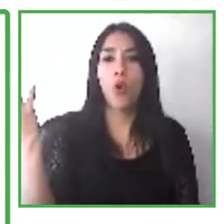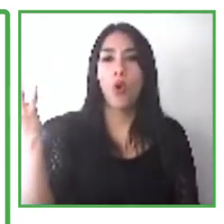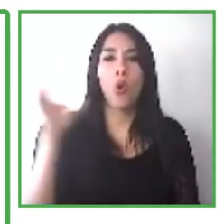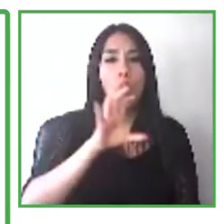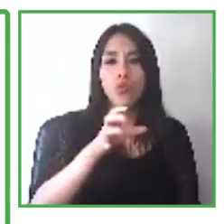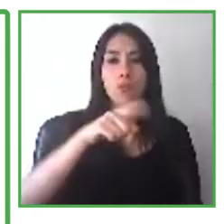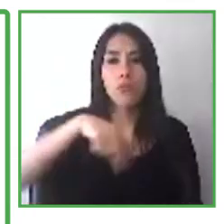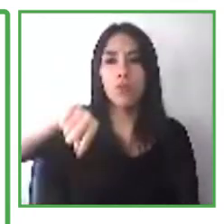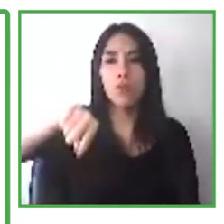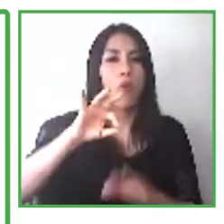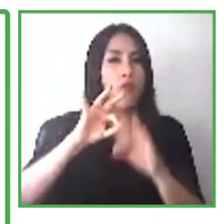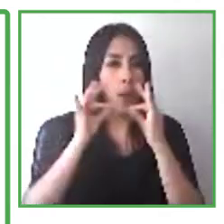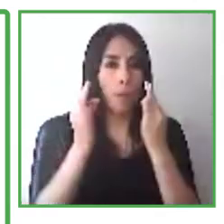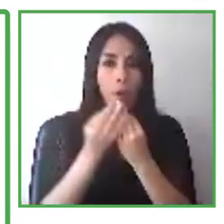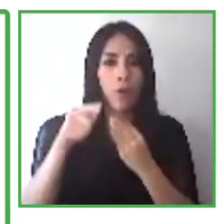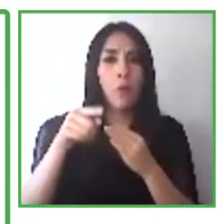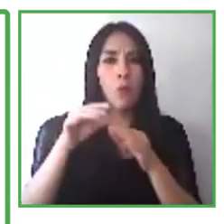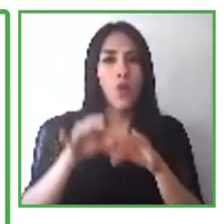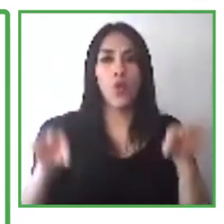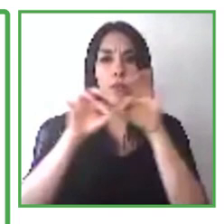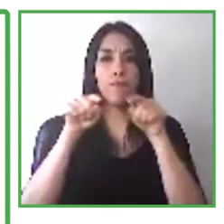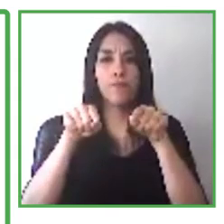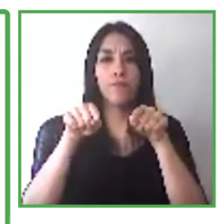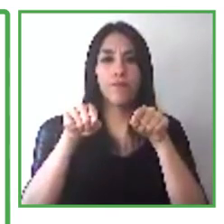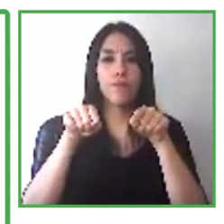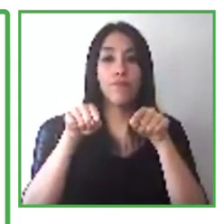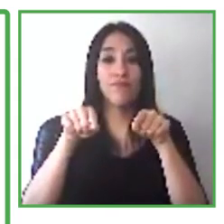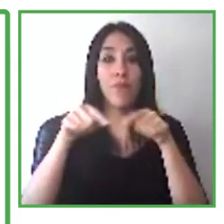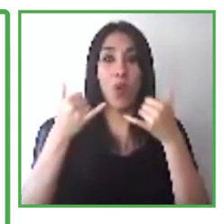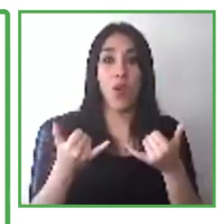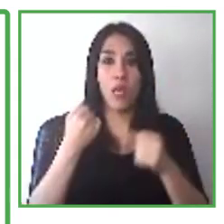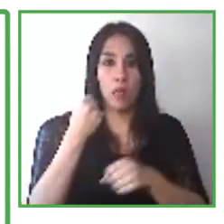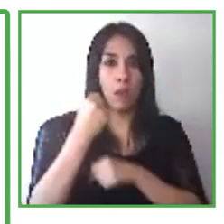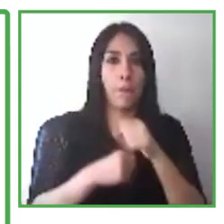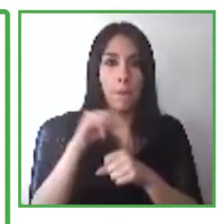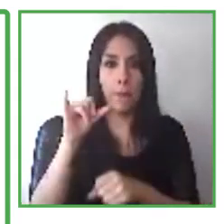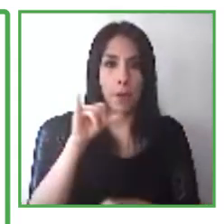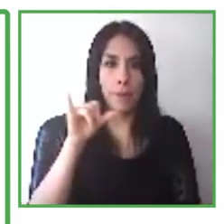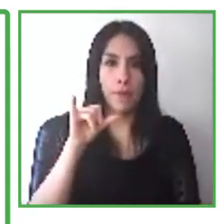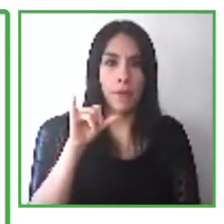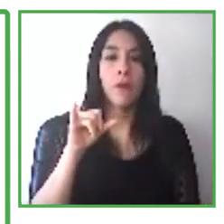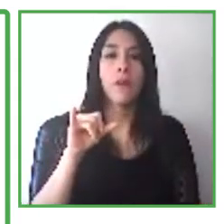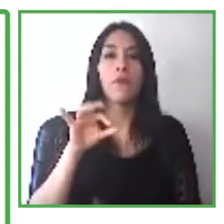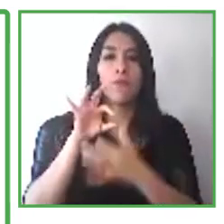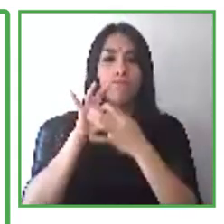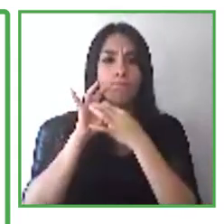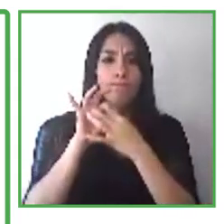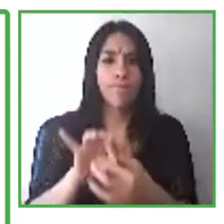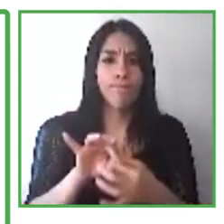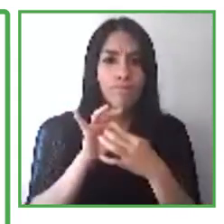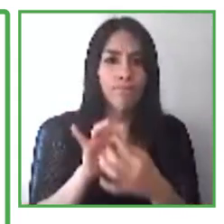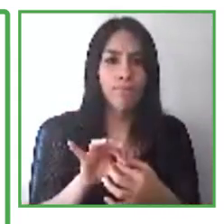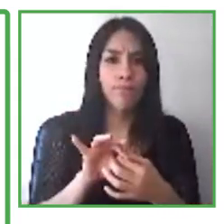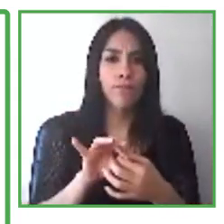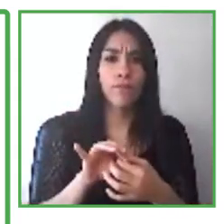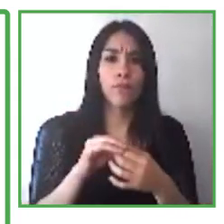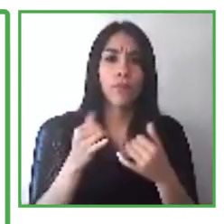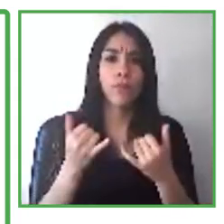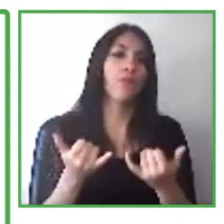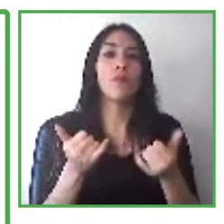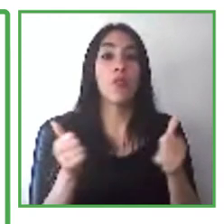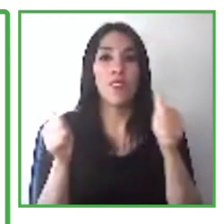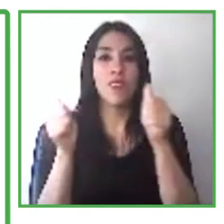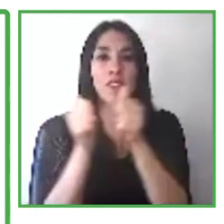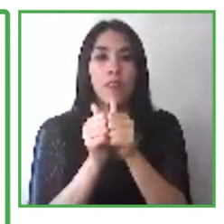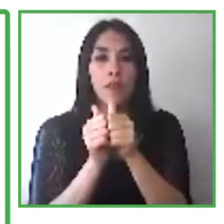we joined forces once again with Microsoft, and in this case, also with LinkedIn and Eidos to join their global